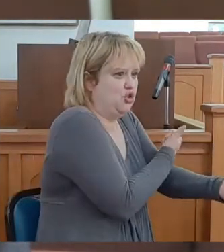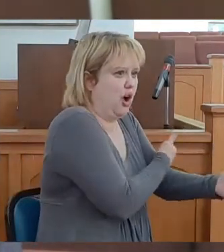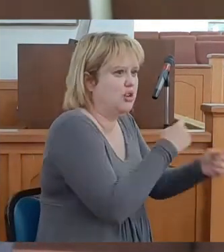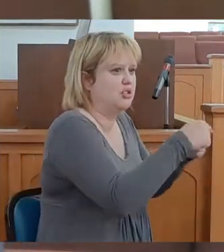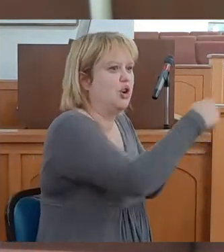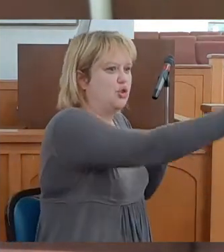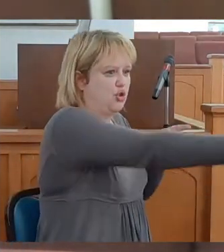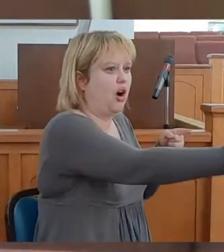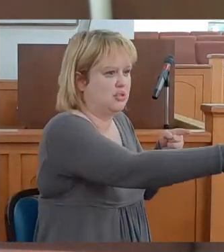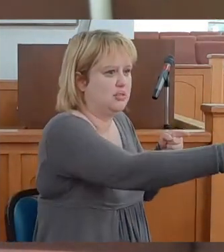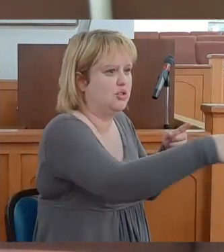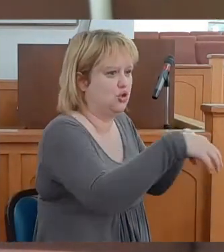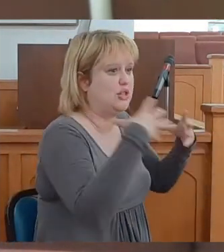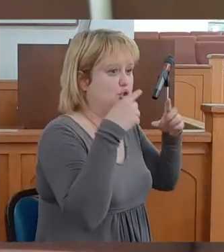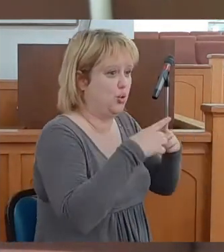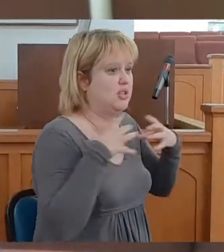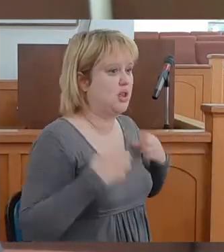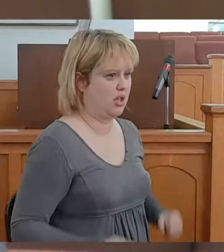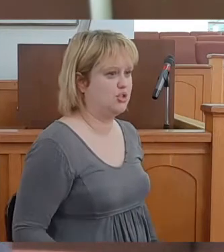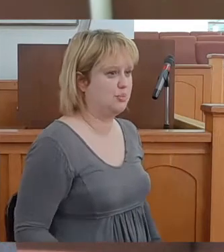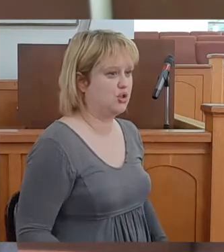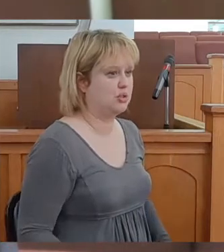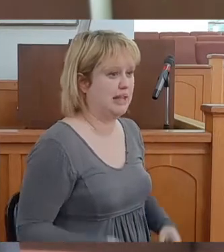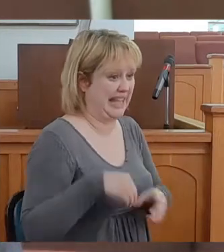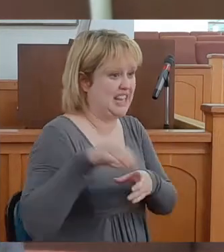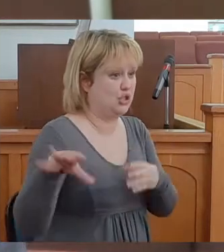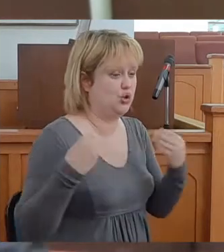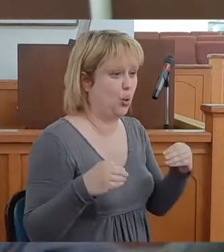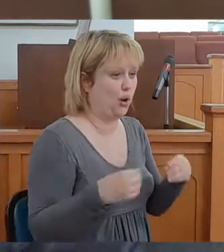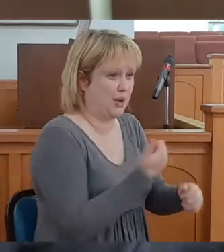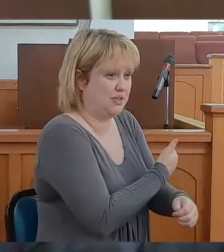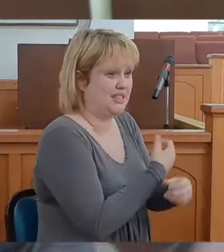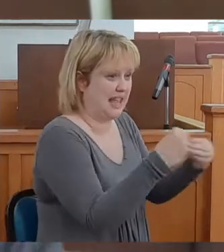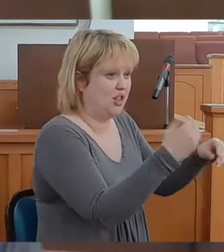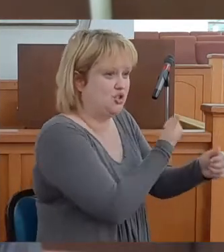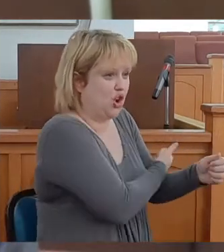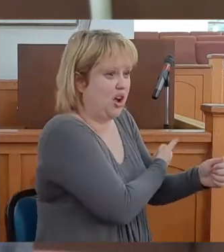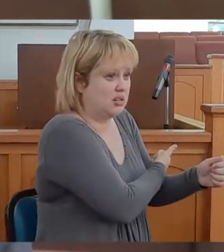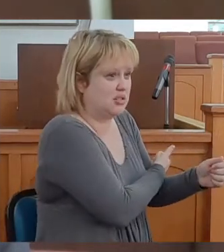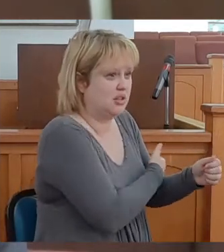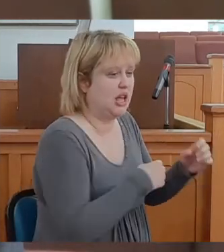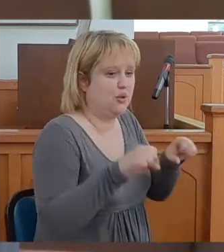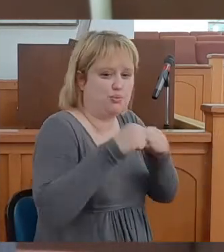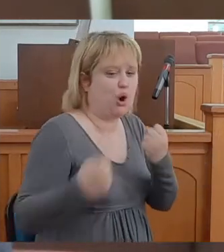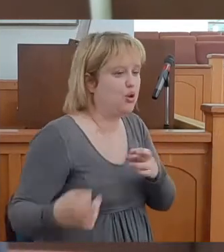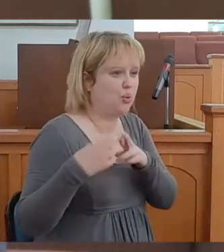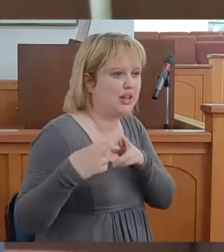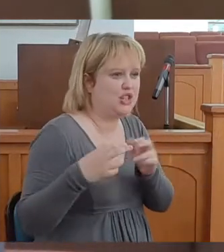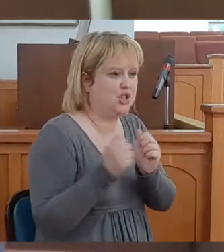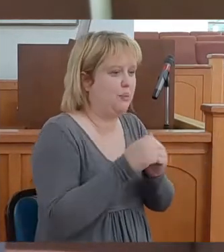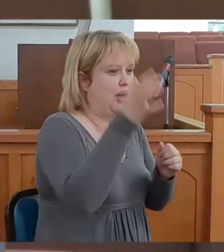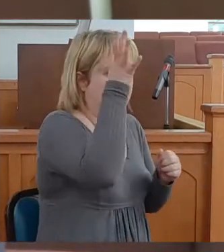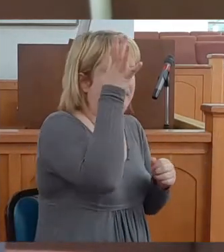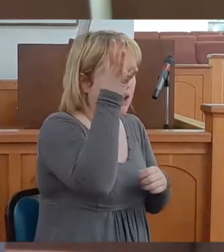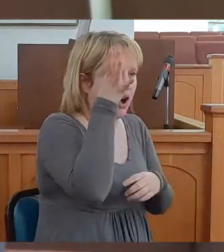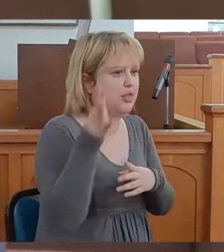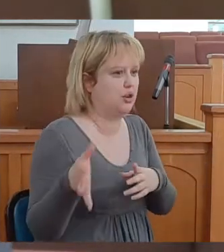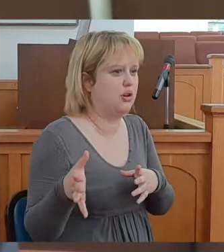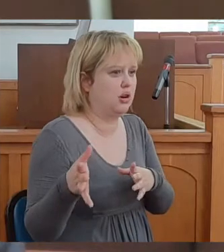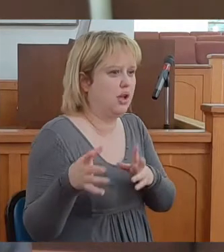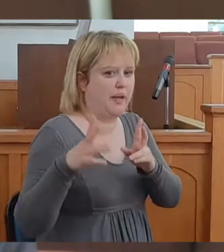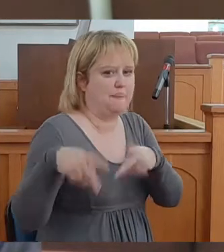the counter to his customers. There I was, broken relationship with my father figure.